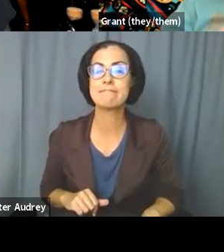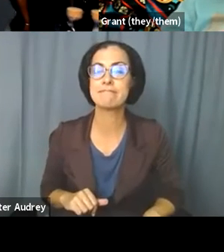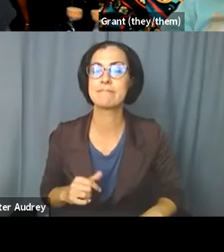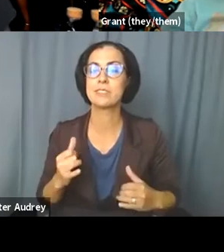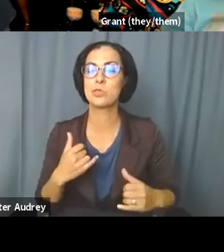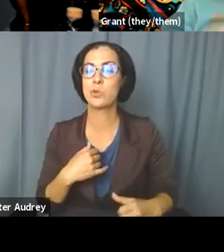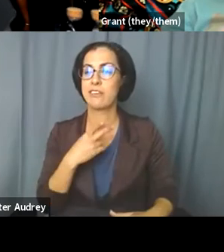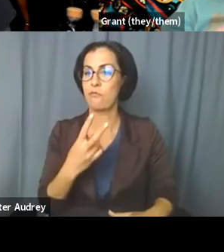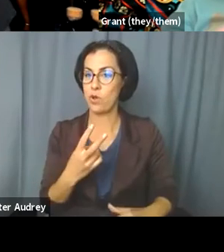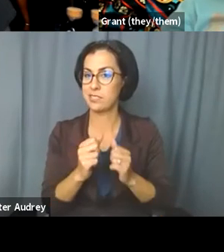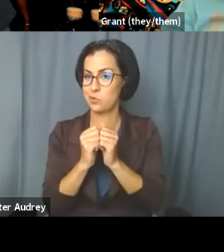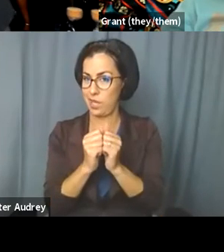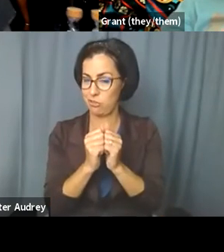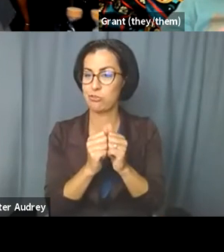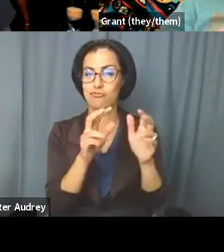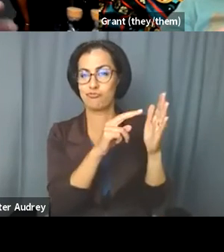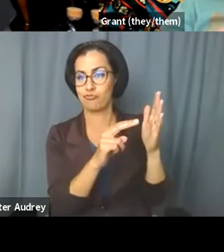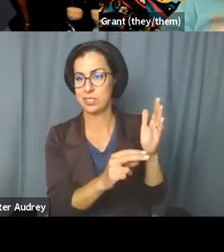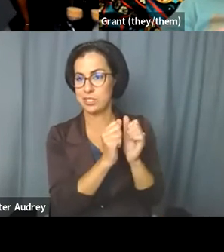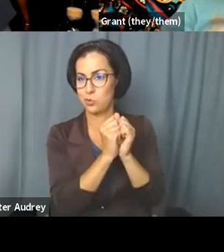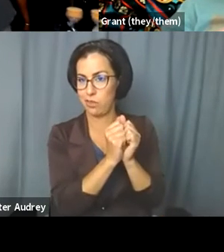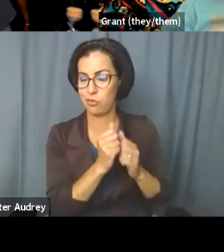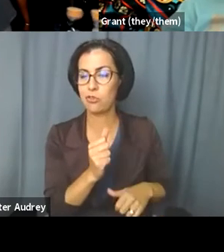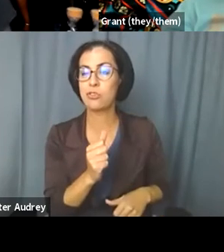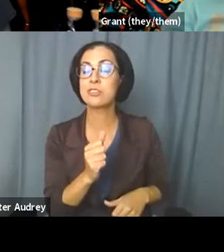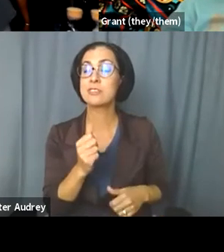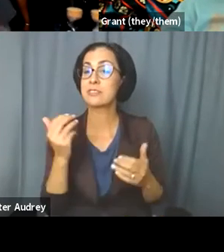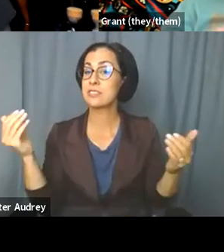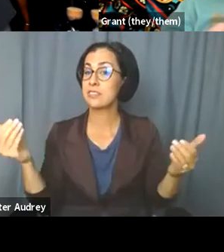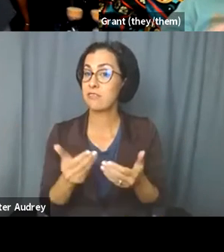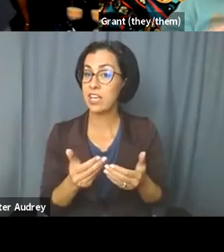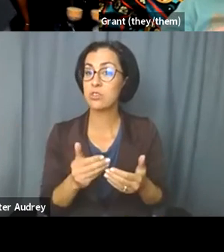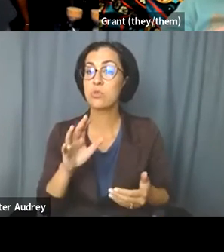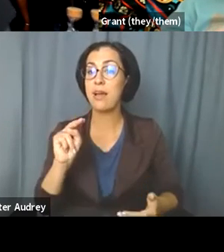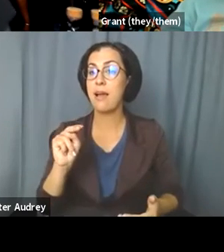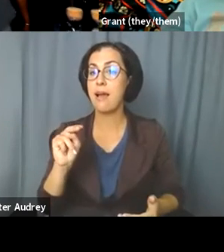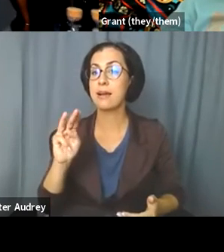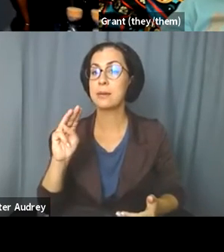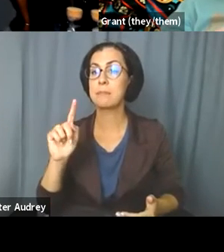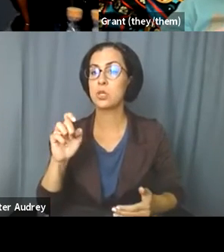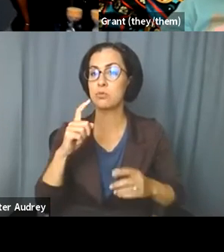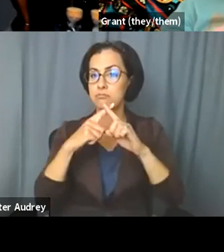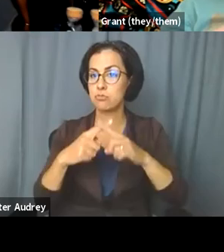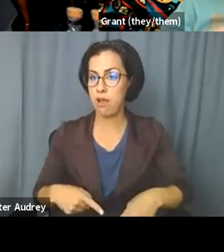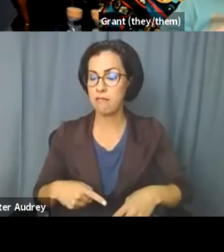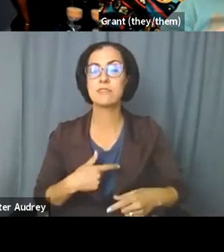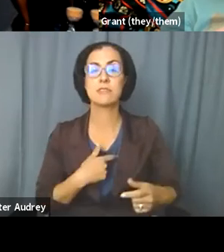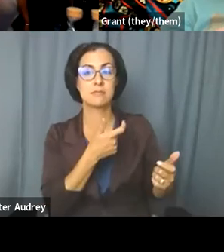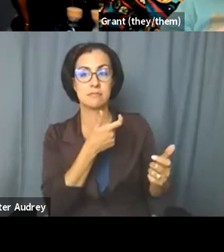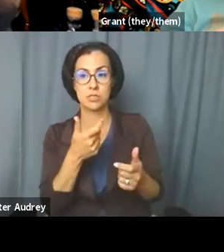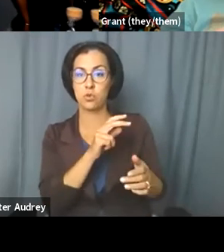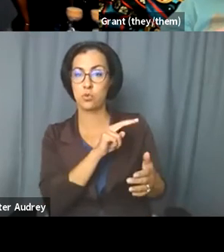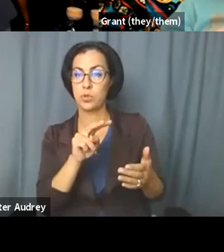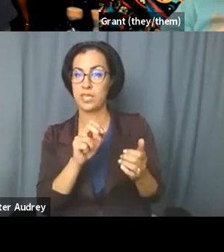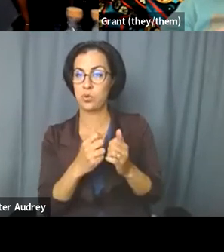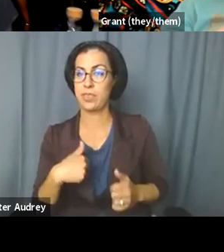acknowledgement together. I invite you all to unmute yourselves and read a sentence with us. We'll